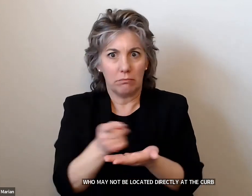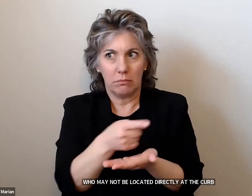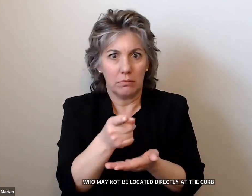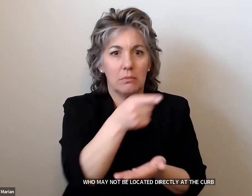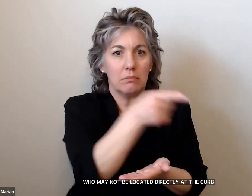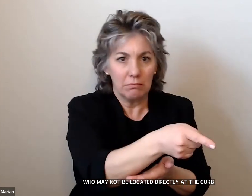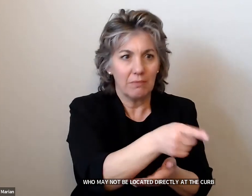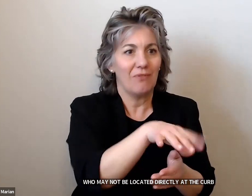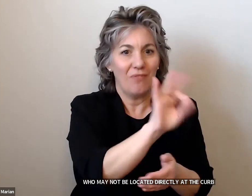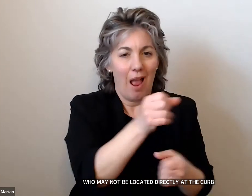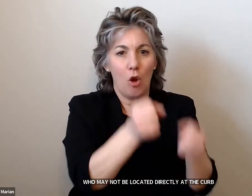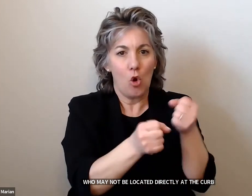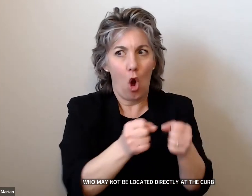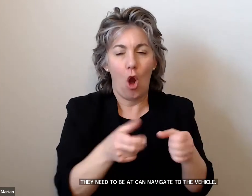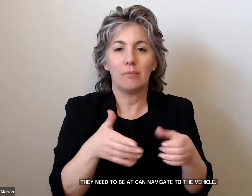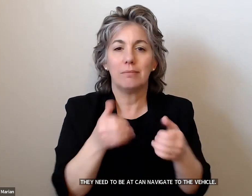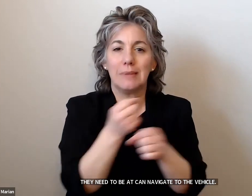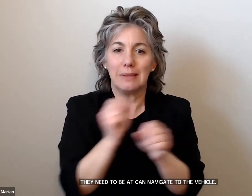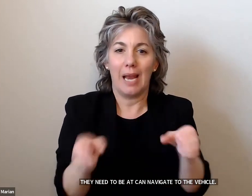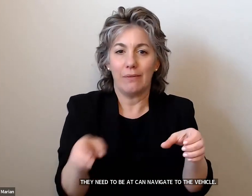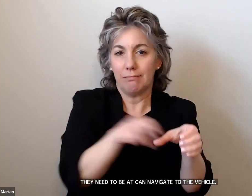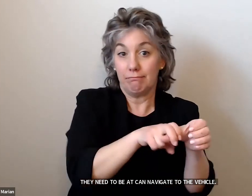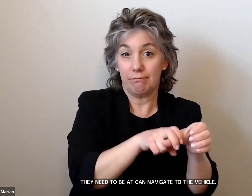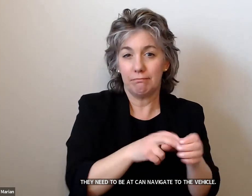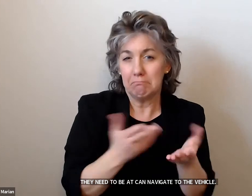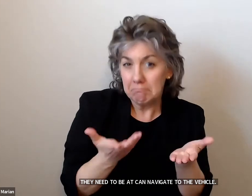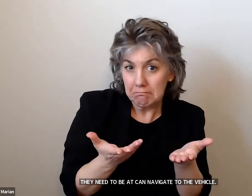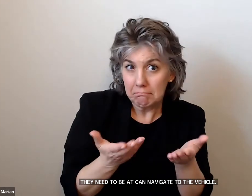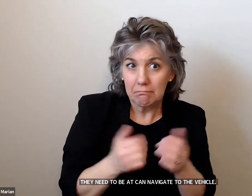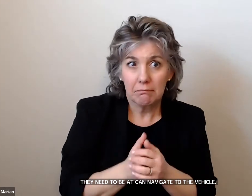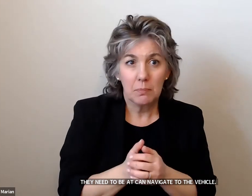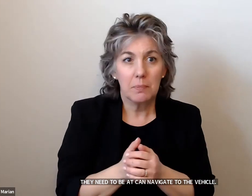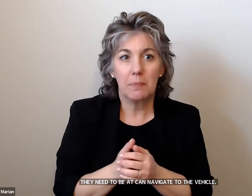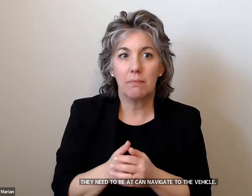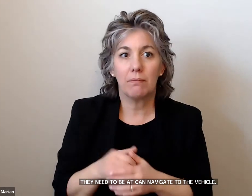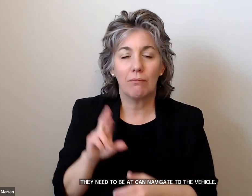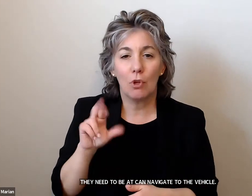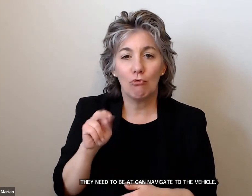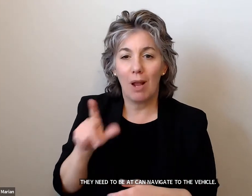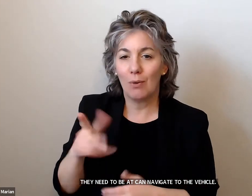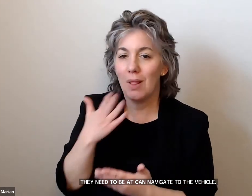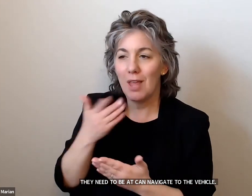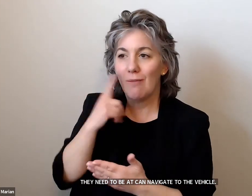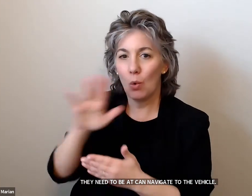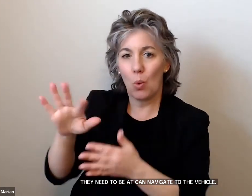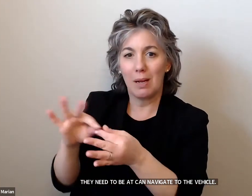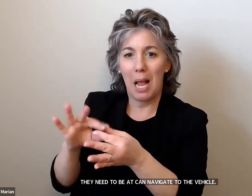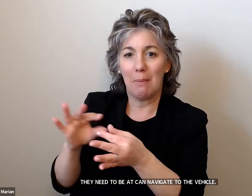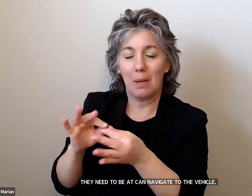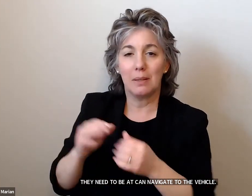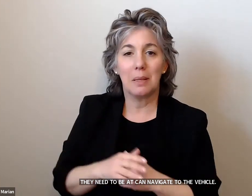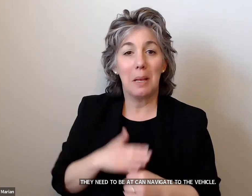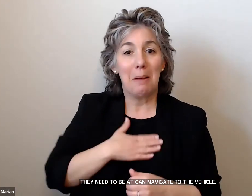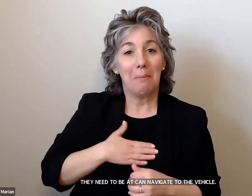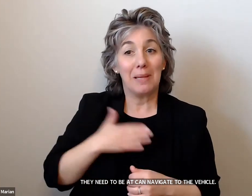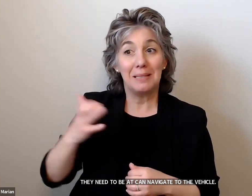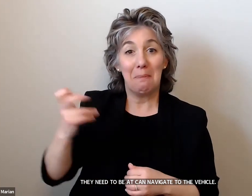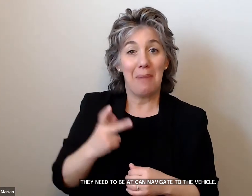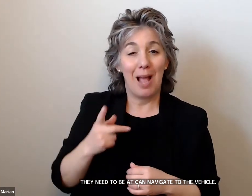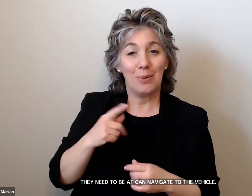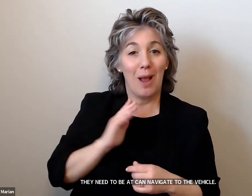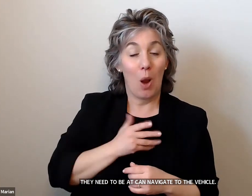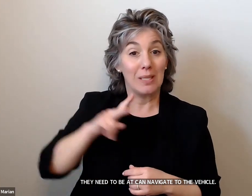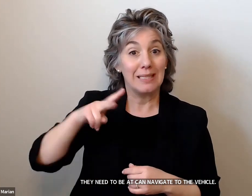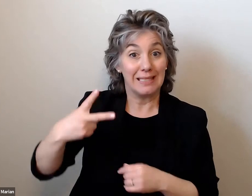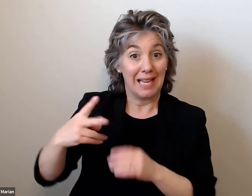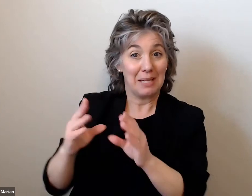it. Thank you very much for your comment. And please be sure to come back to our second session where we should have